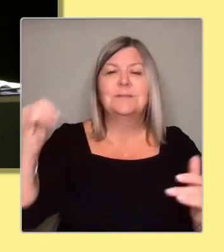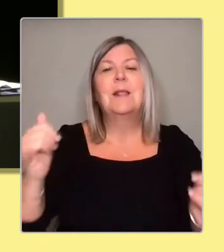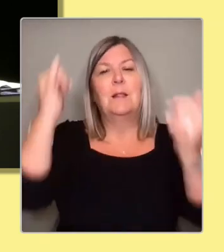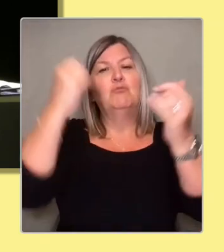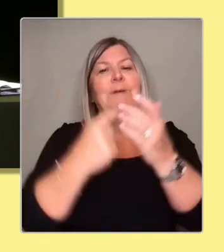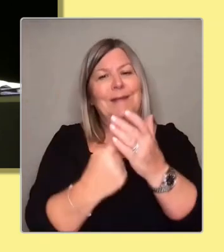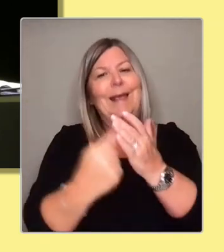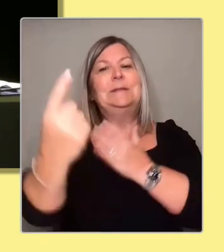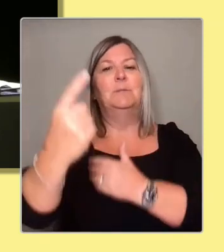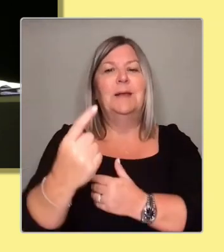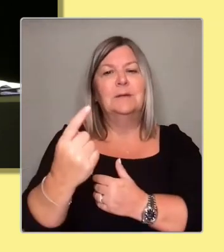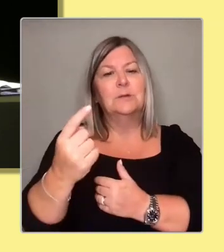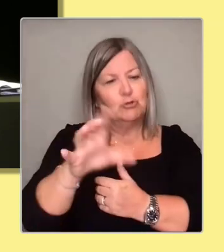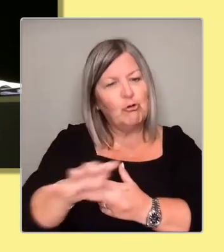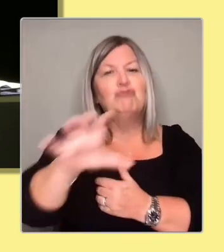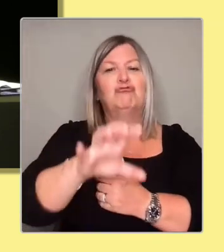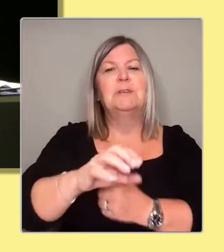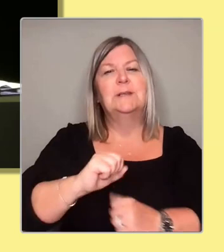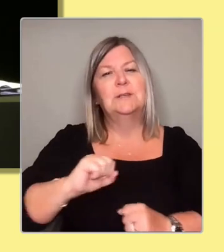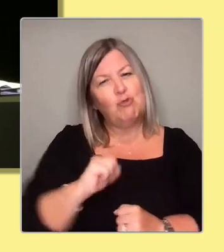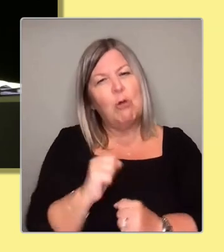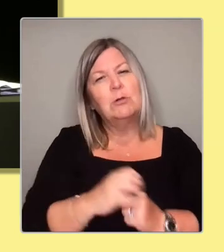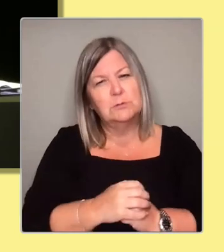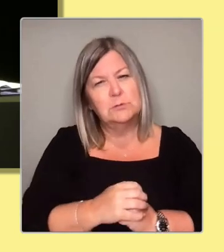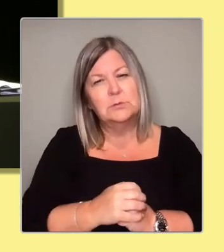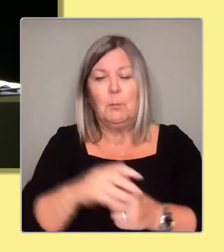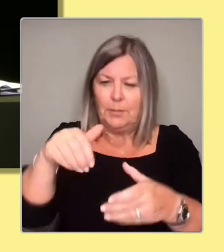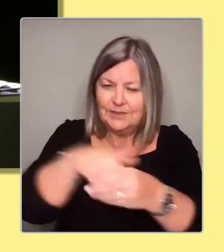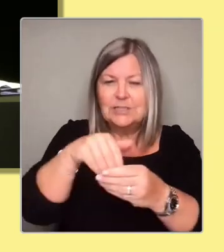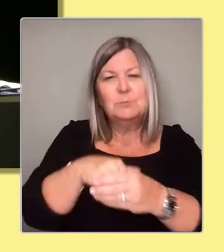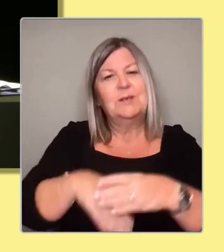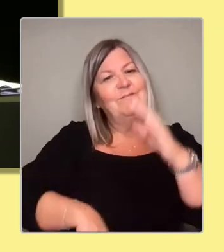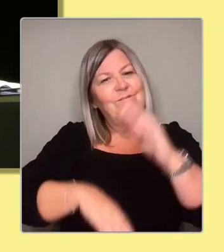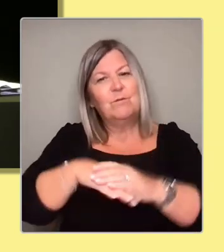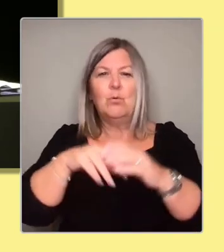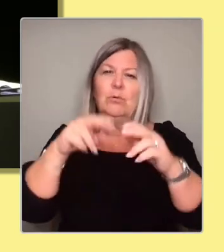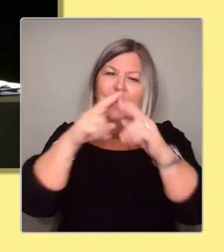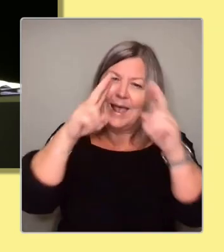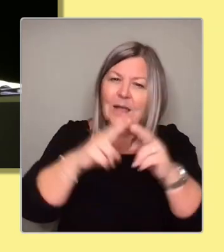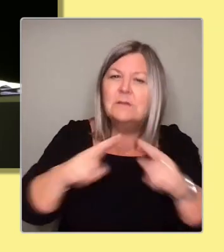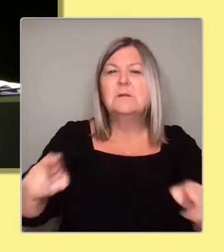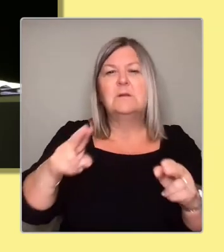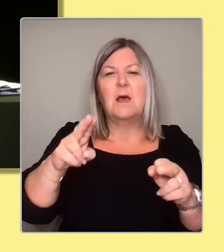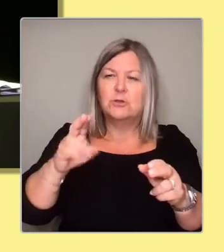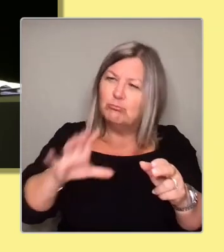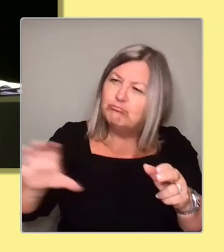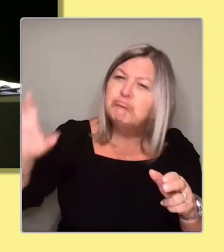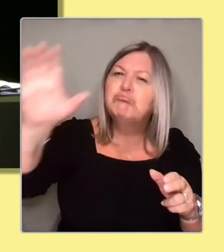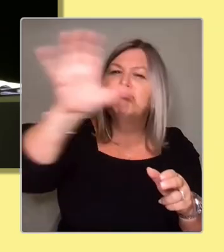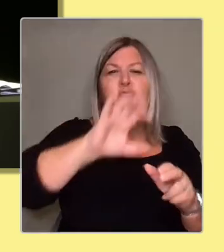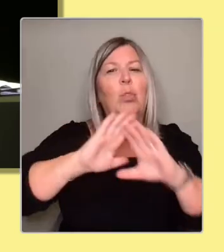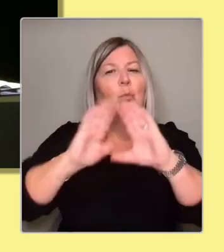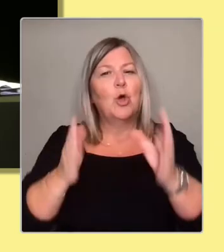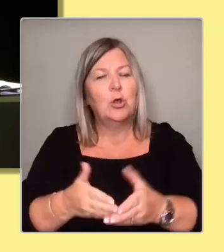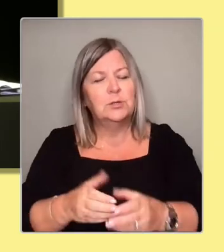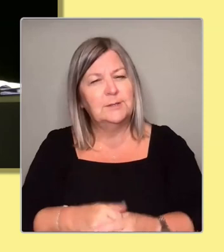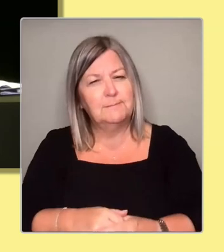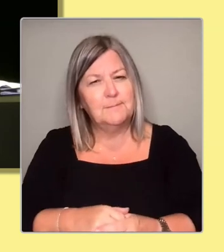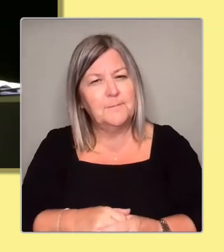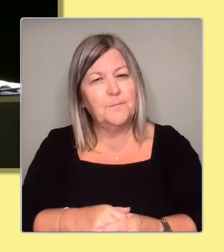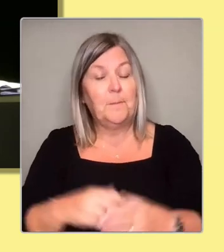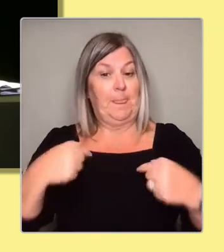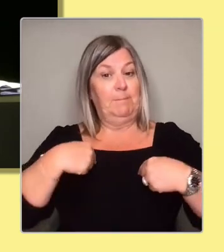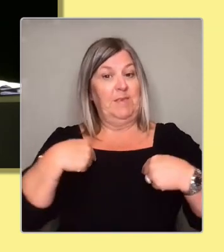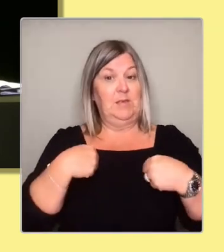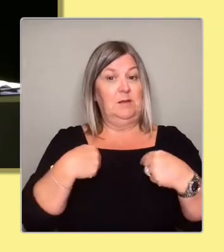participating fully in that international community of nations. For me, independence is about ending